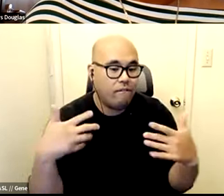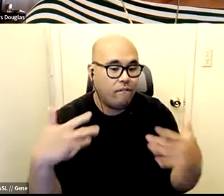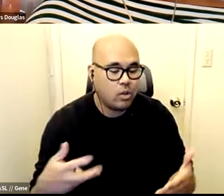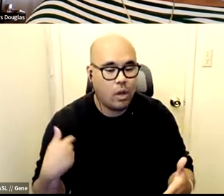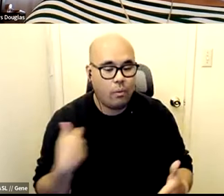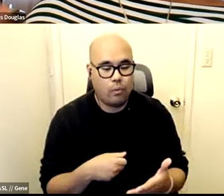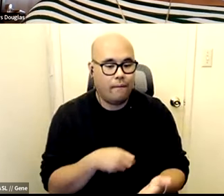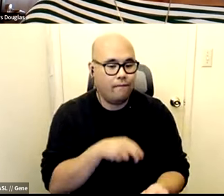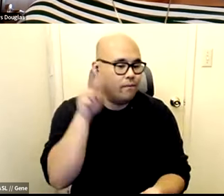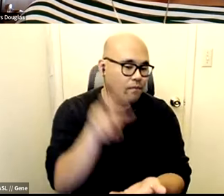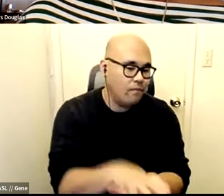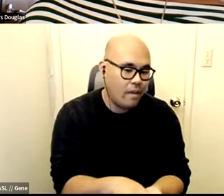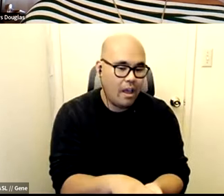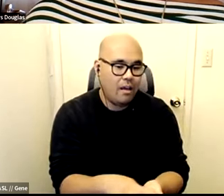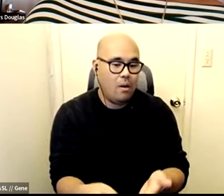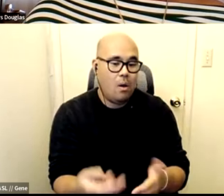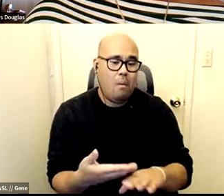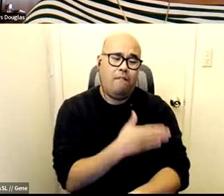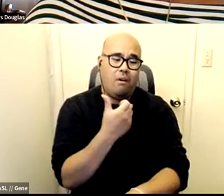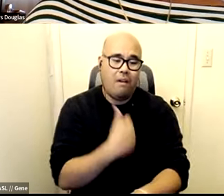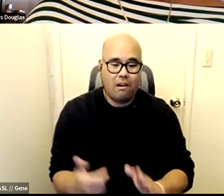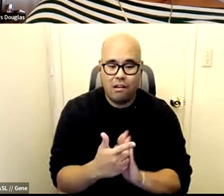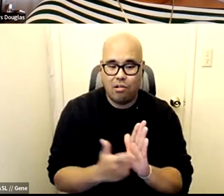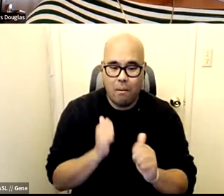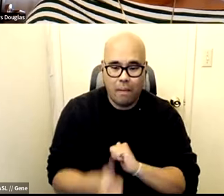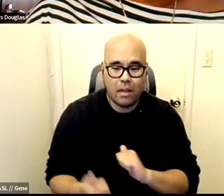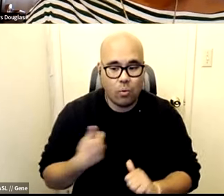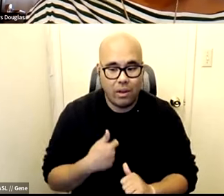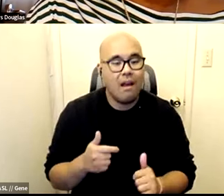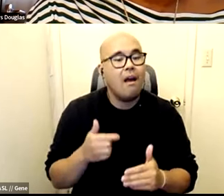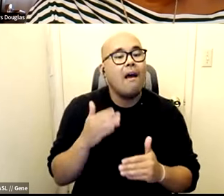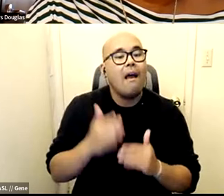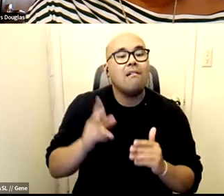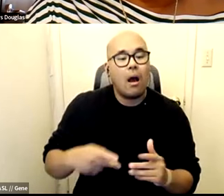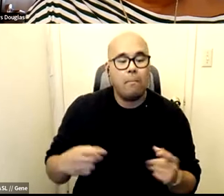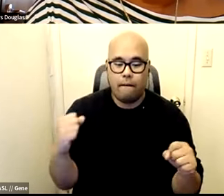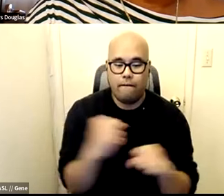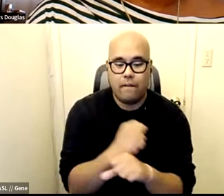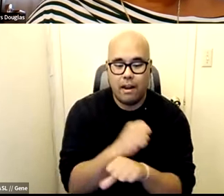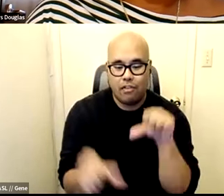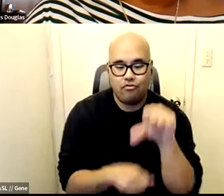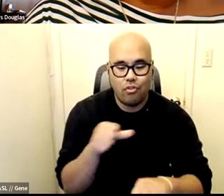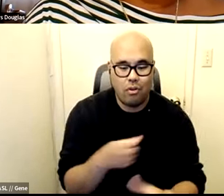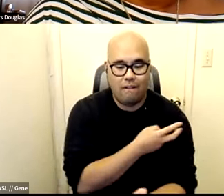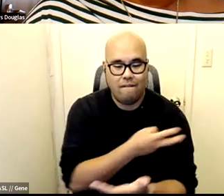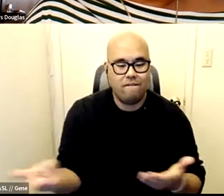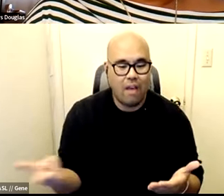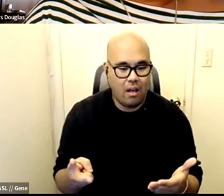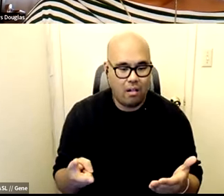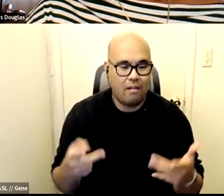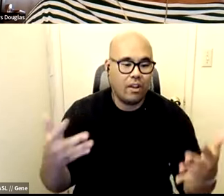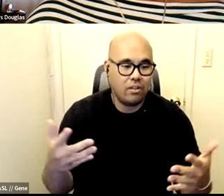any law get passed or whatever we end up defeating ourselves along the way and they count on that